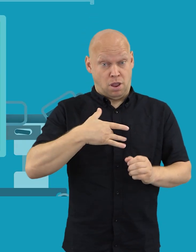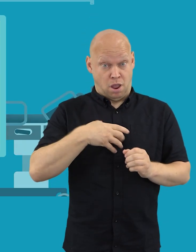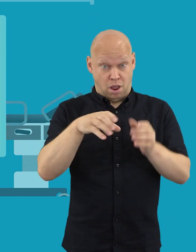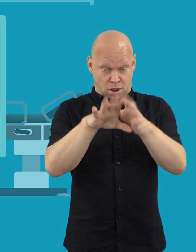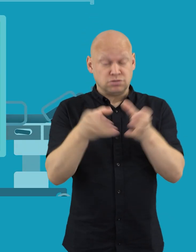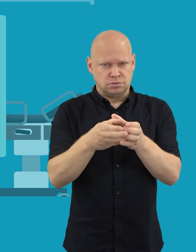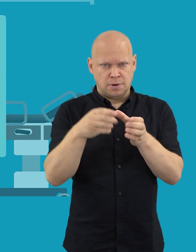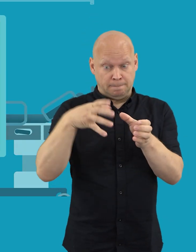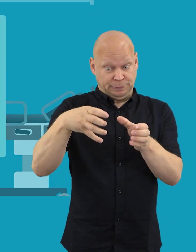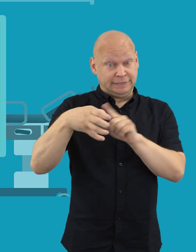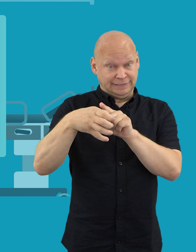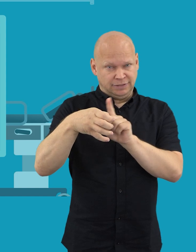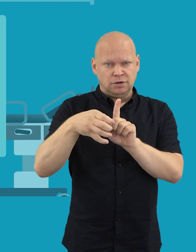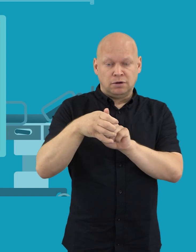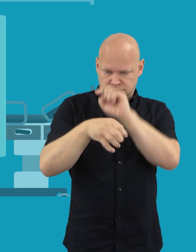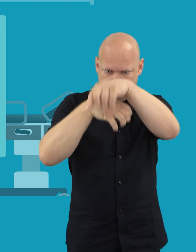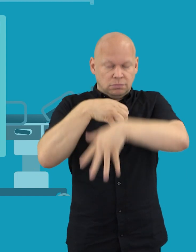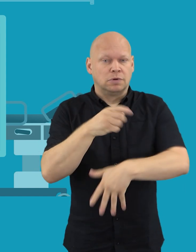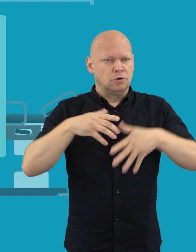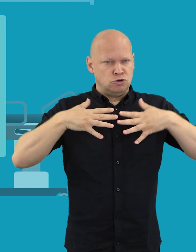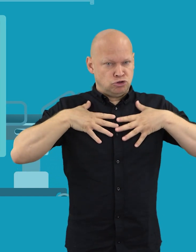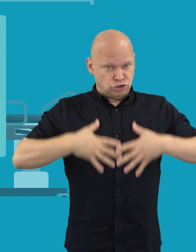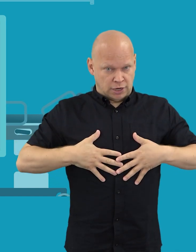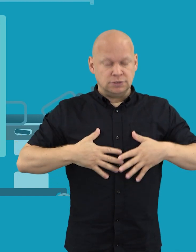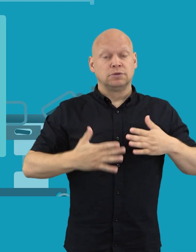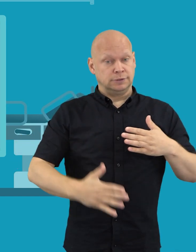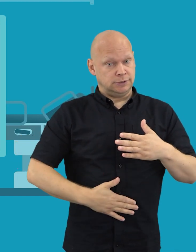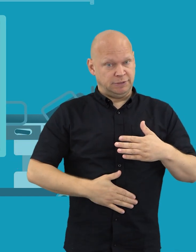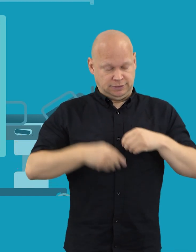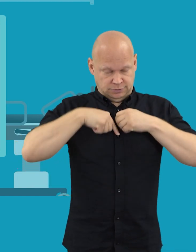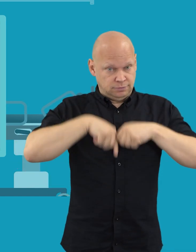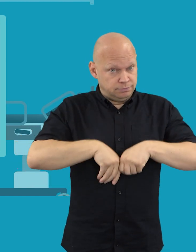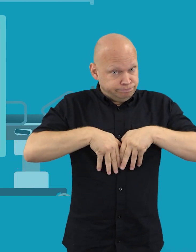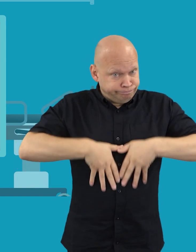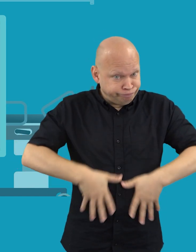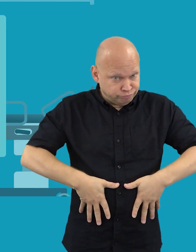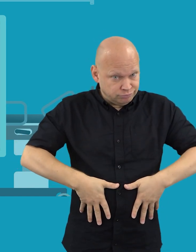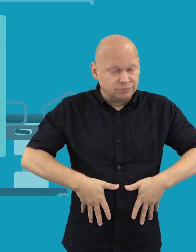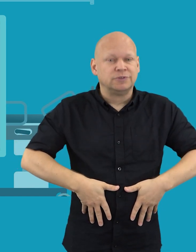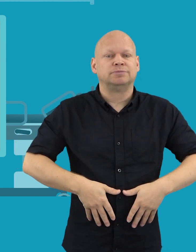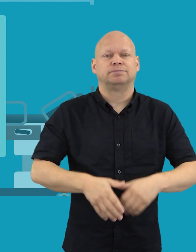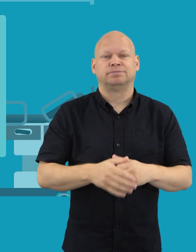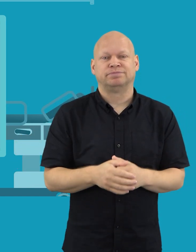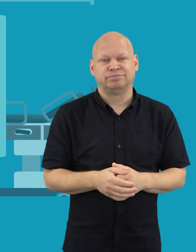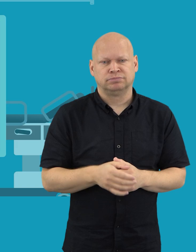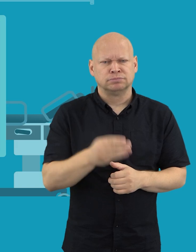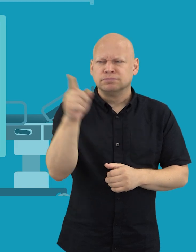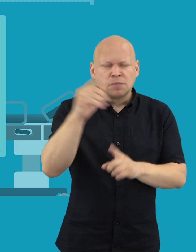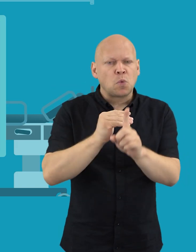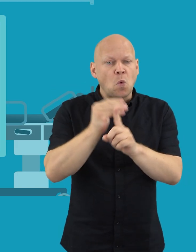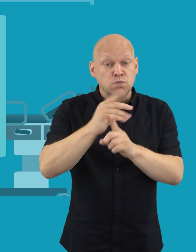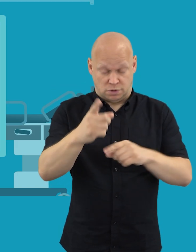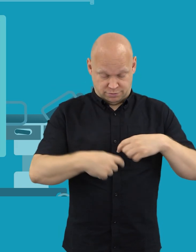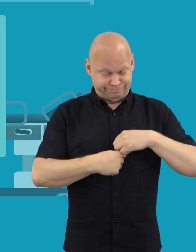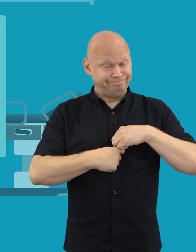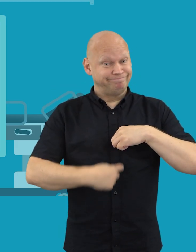is the main artery that carries blood around the body and goes from the heart down through the chest and tummy. As some people get older,